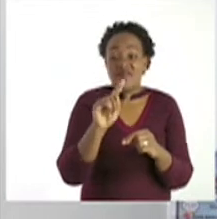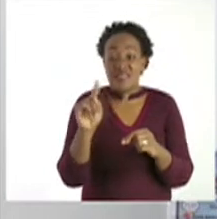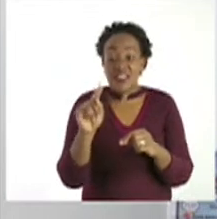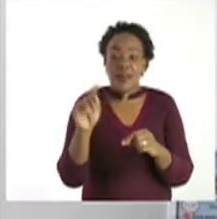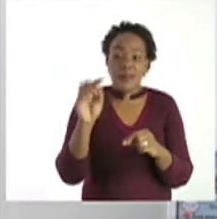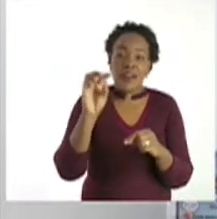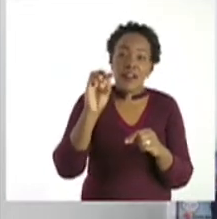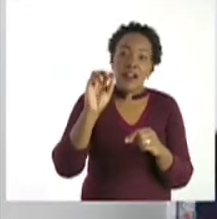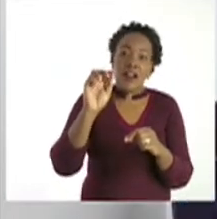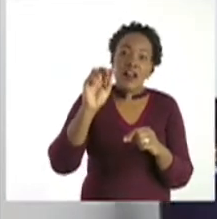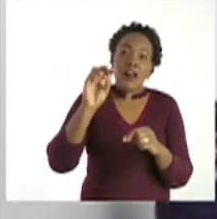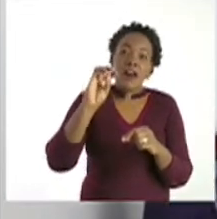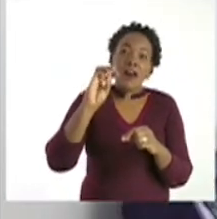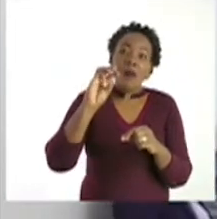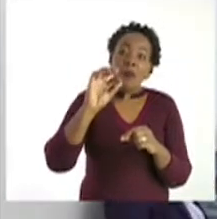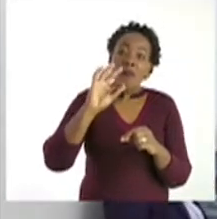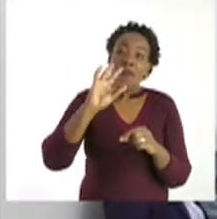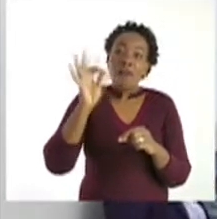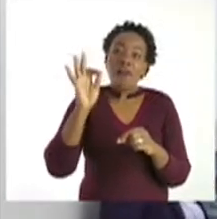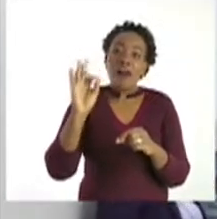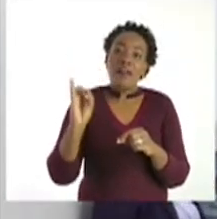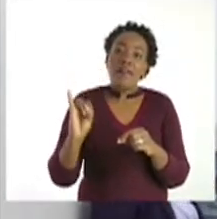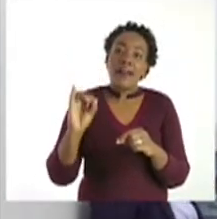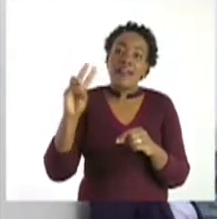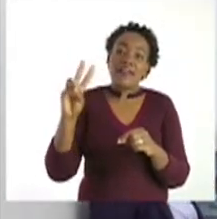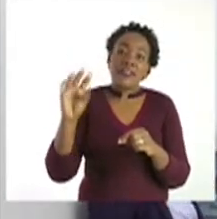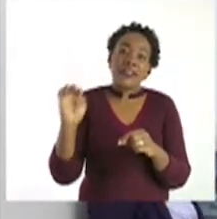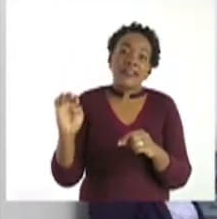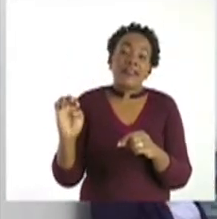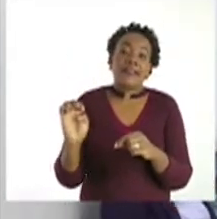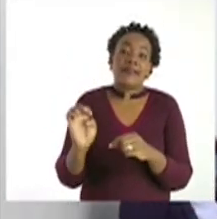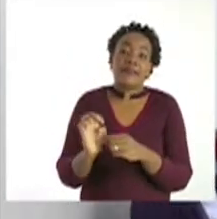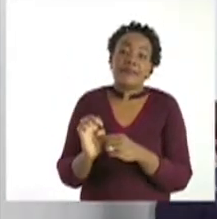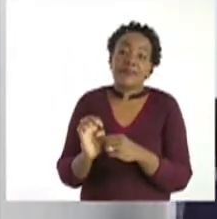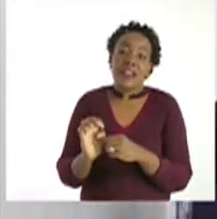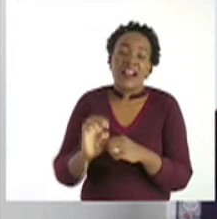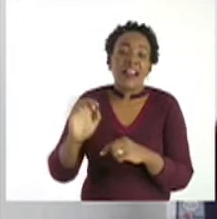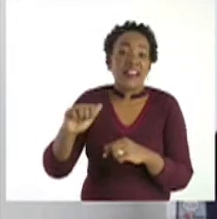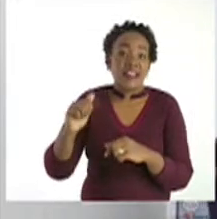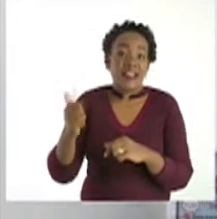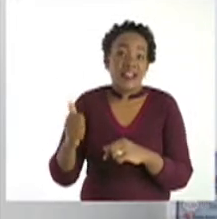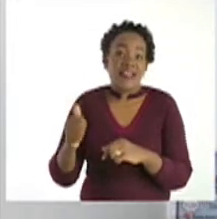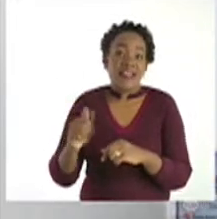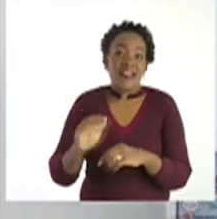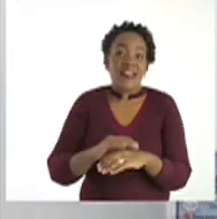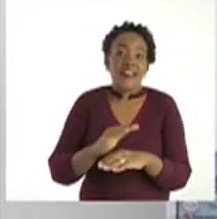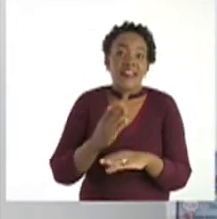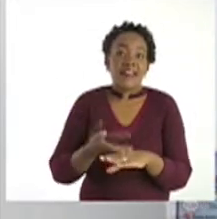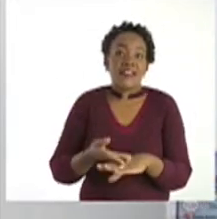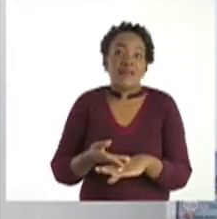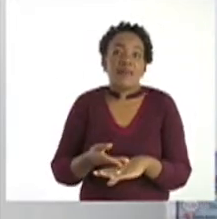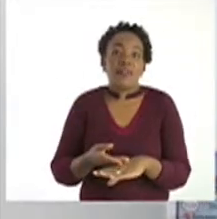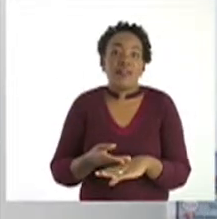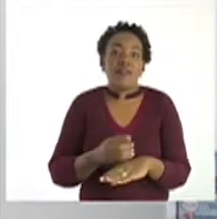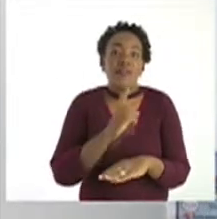Okay. Let me give you an example of 100.